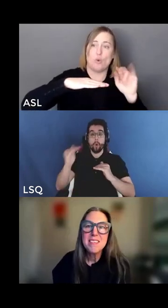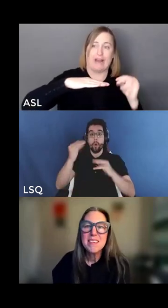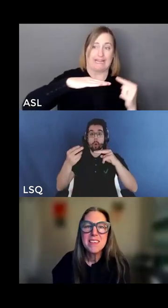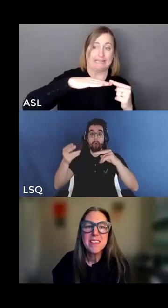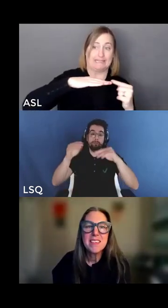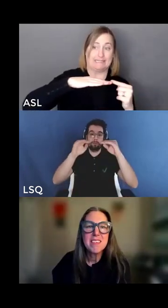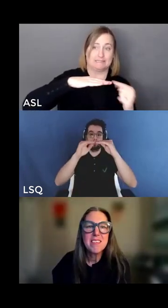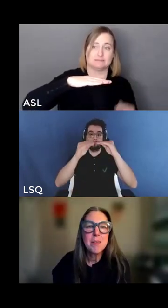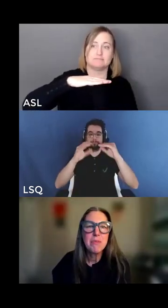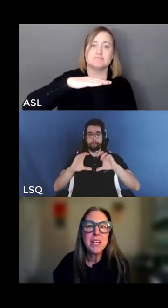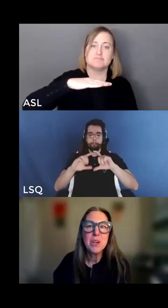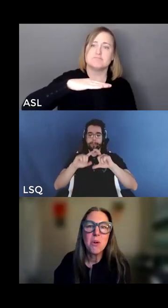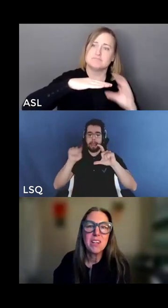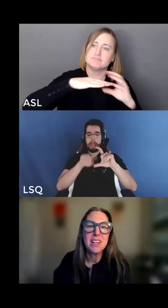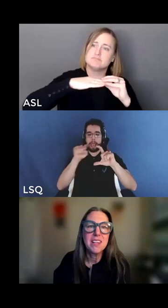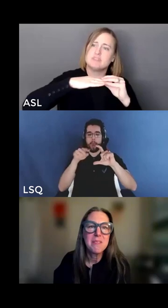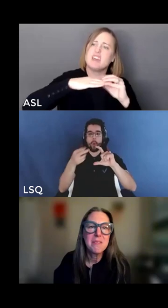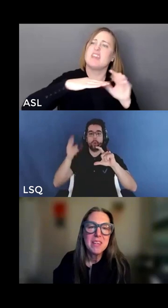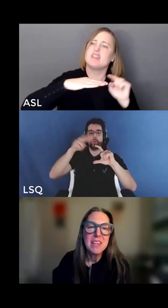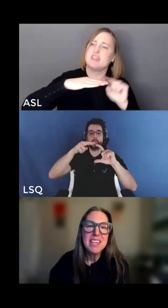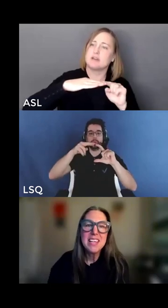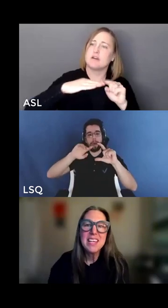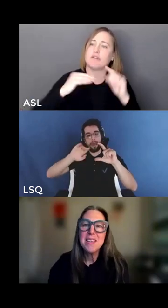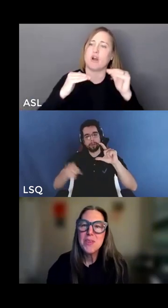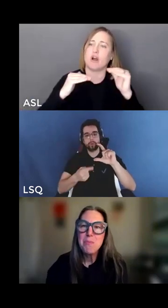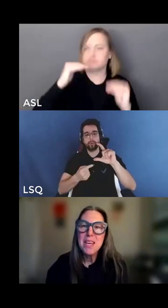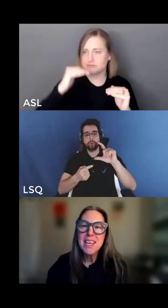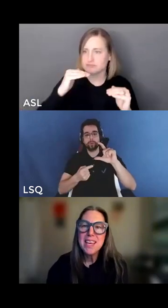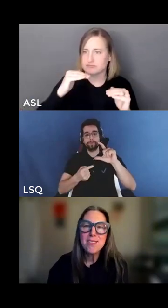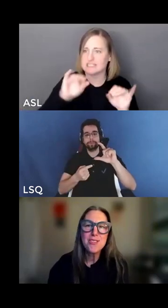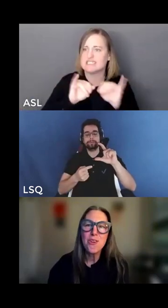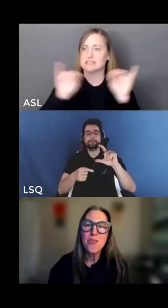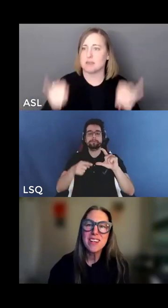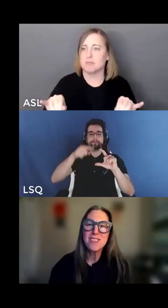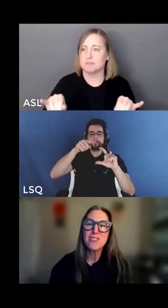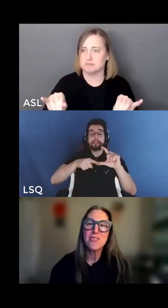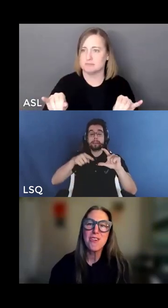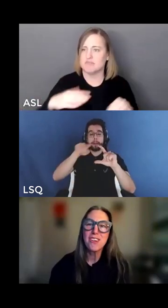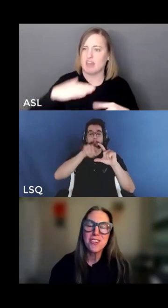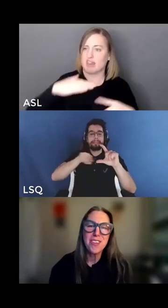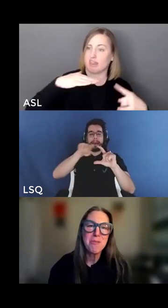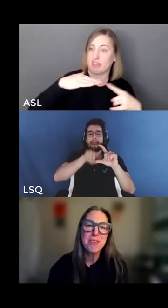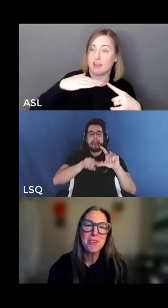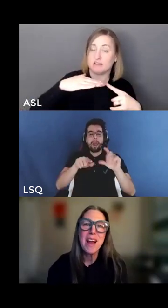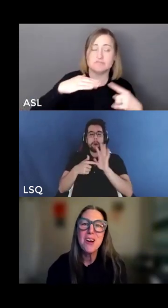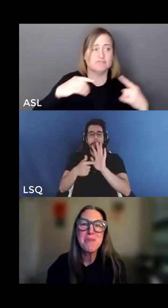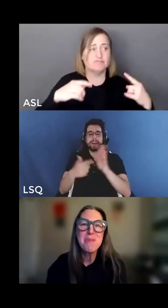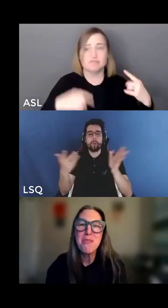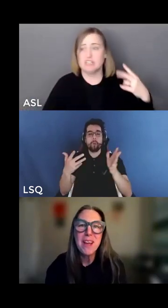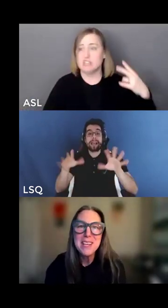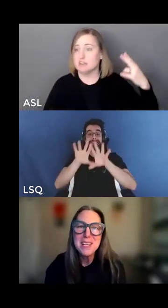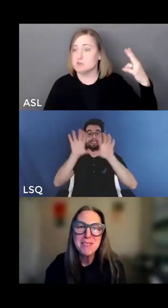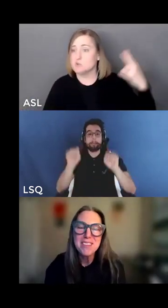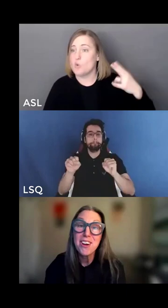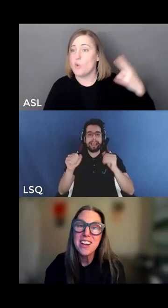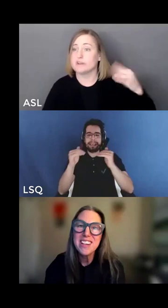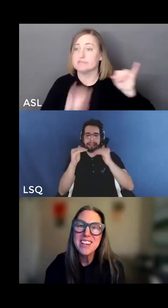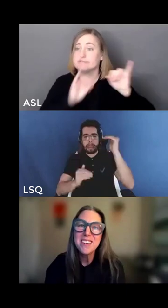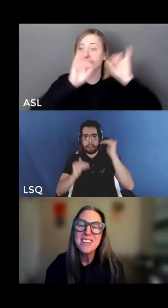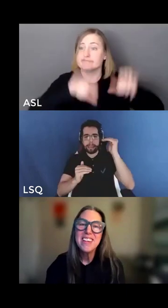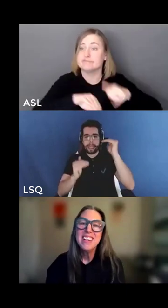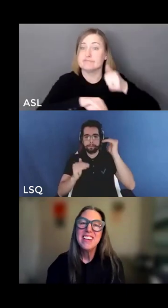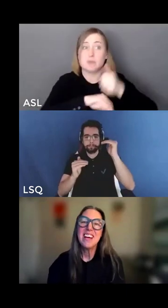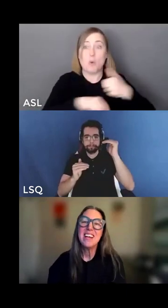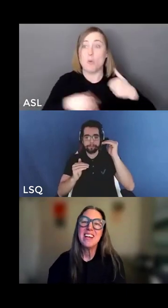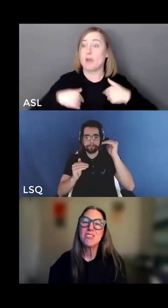is the system of inequality it is the big historic structure that was around before any of us got